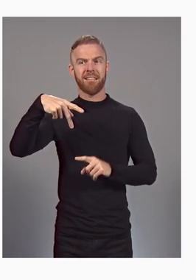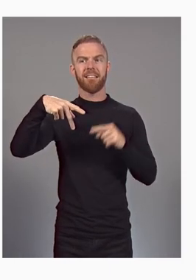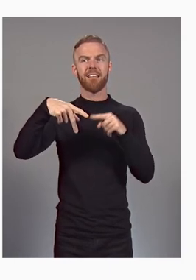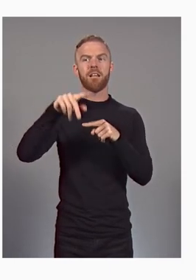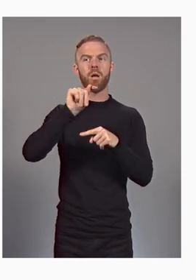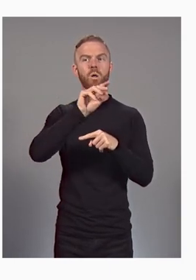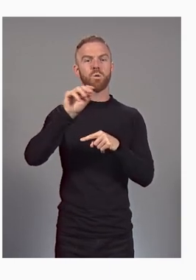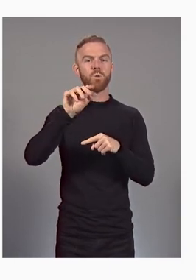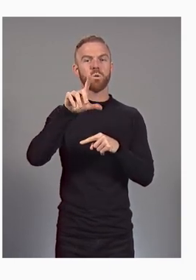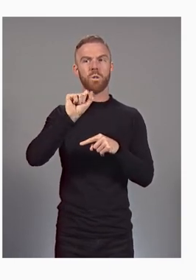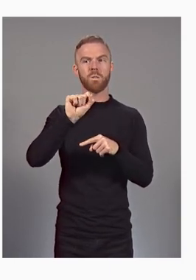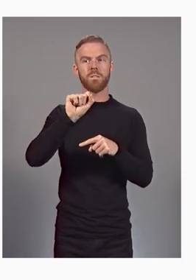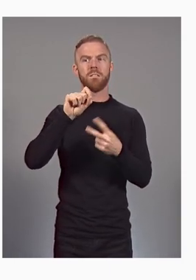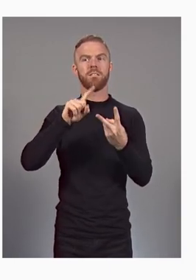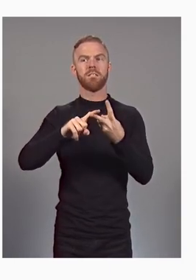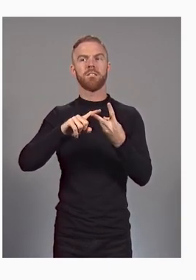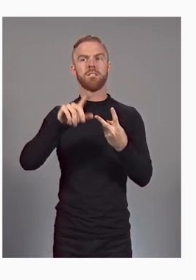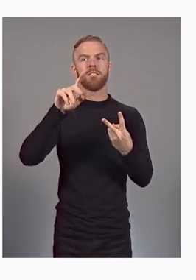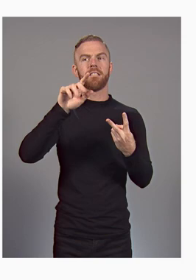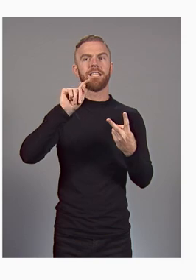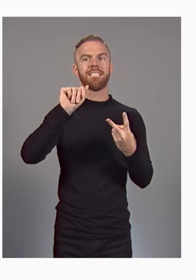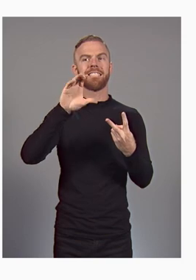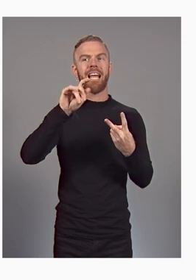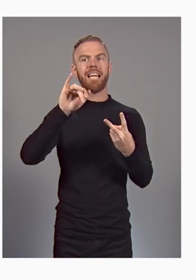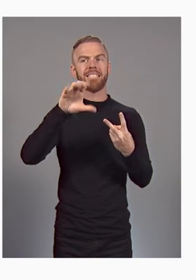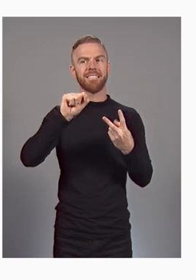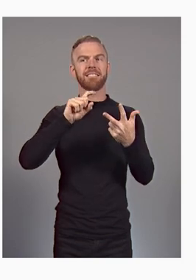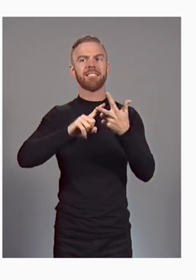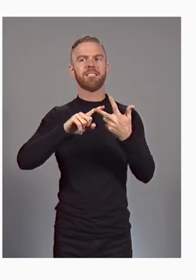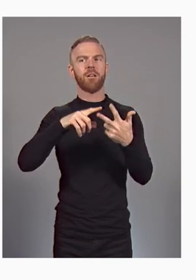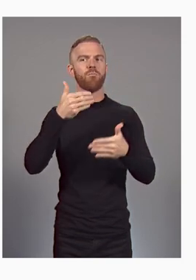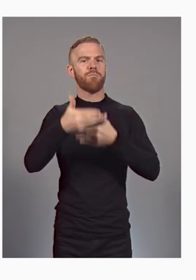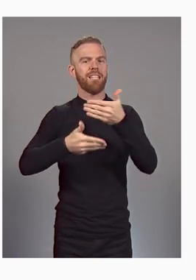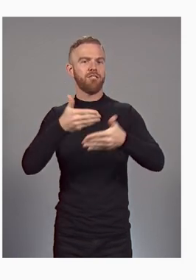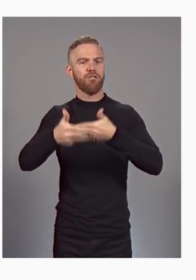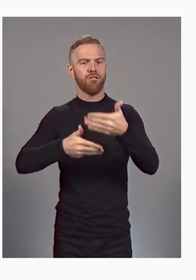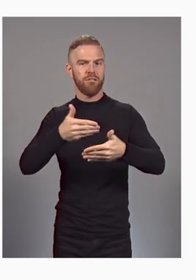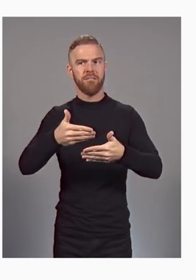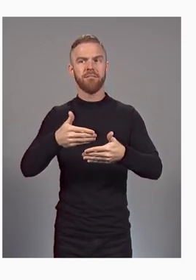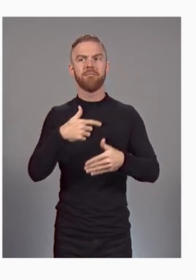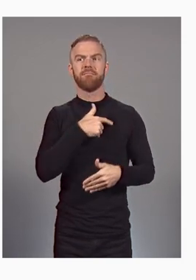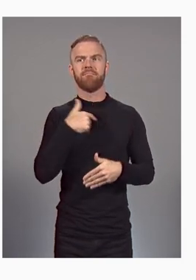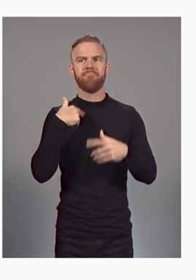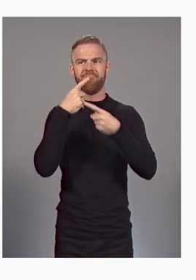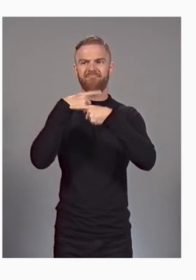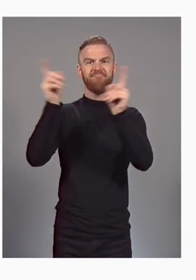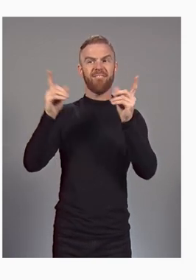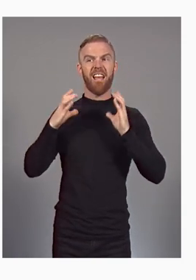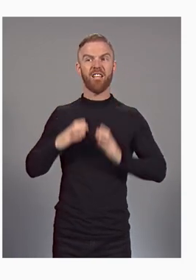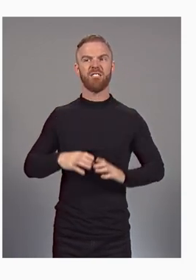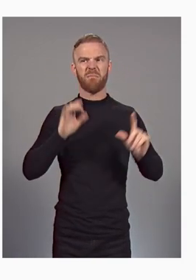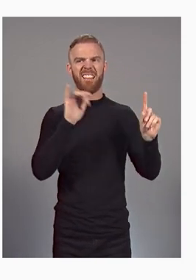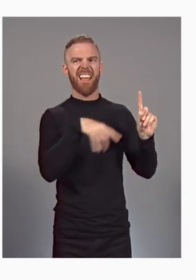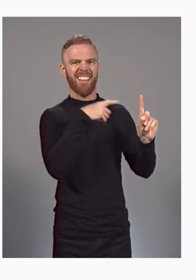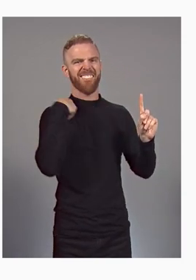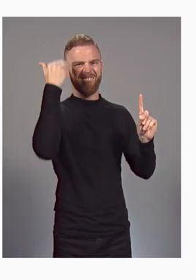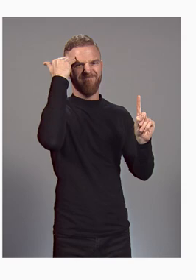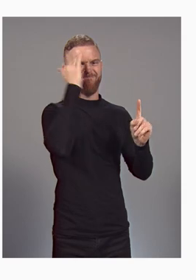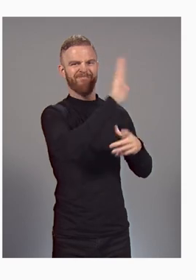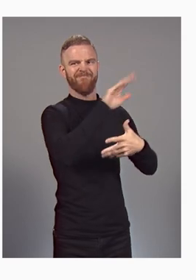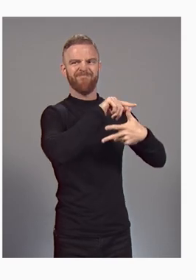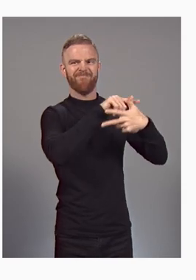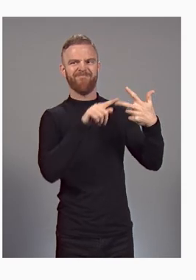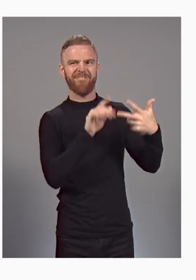to bring them to our customers. Because they used new and novel attacks that circumvented